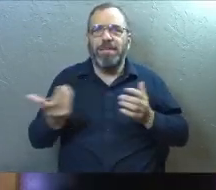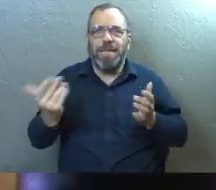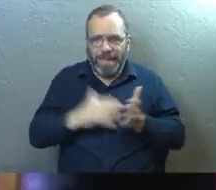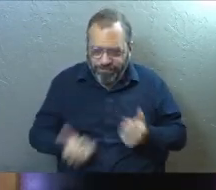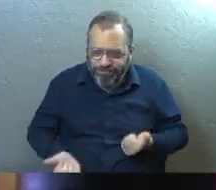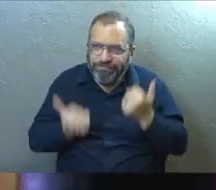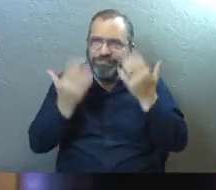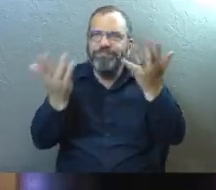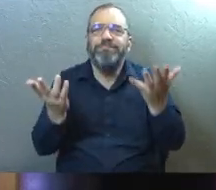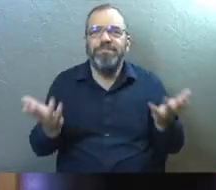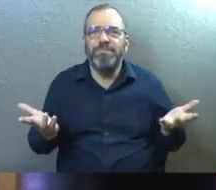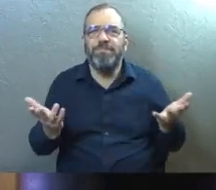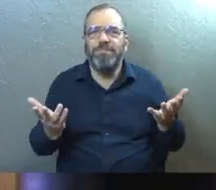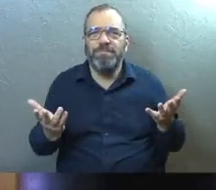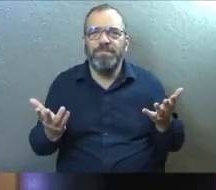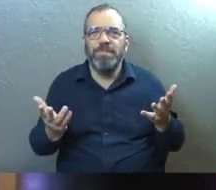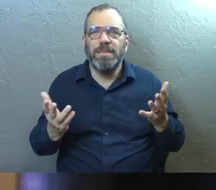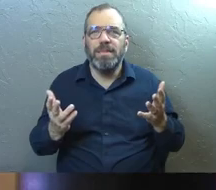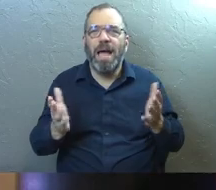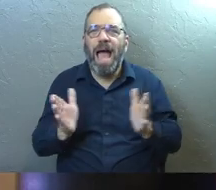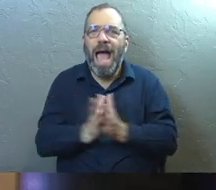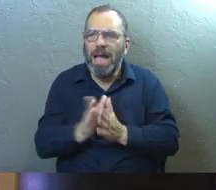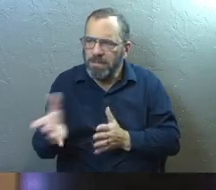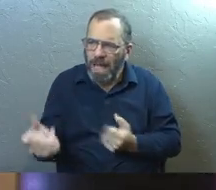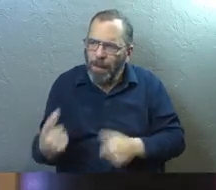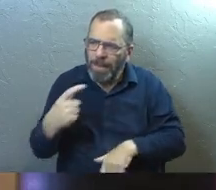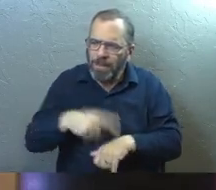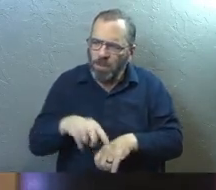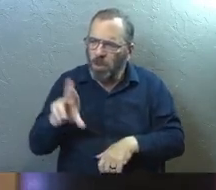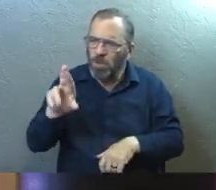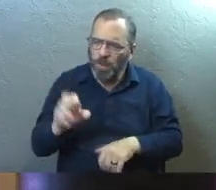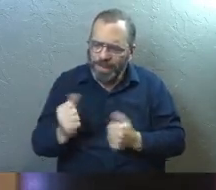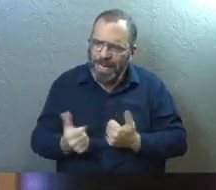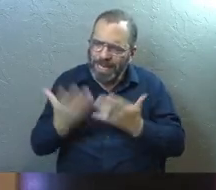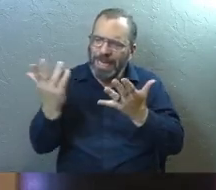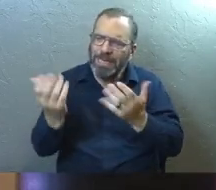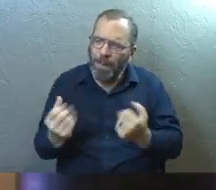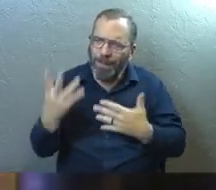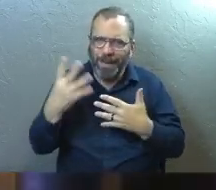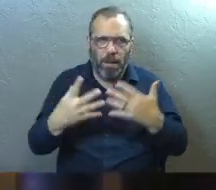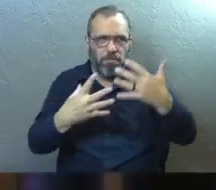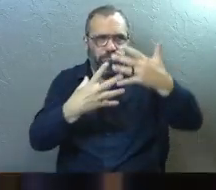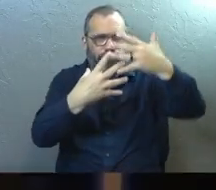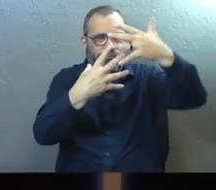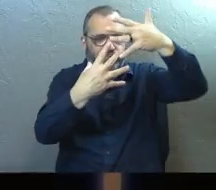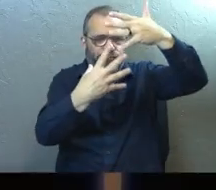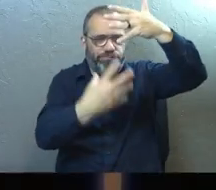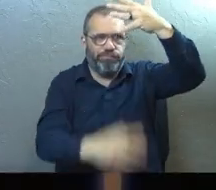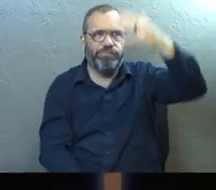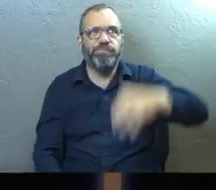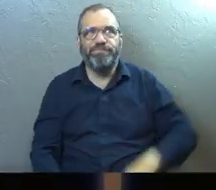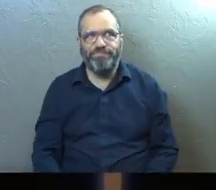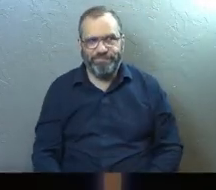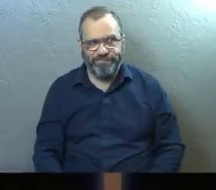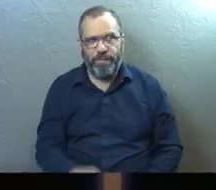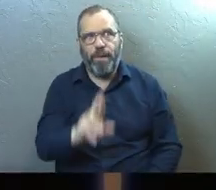rededicated. Keep asking them, how many of those dates have you got? Some of them got a lot.